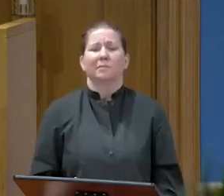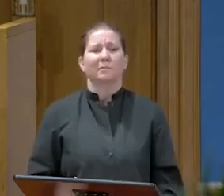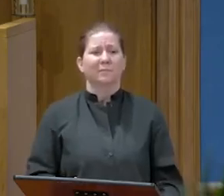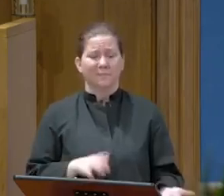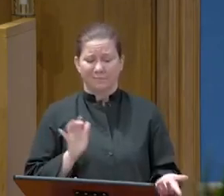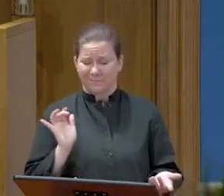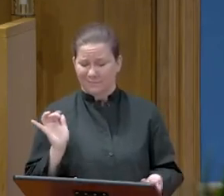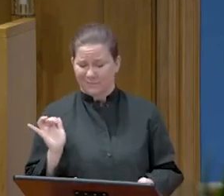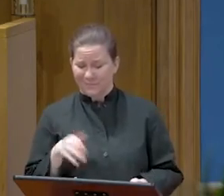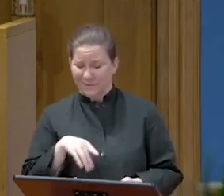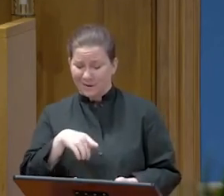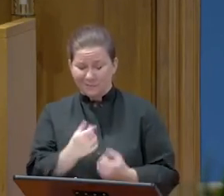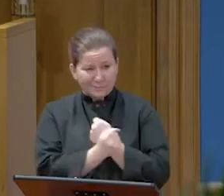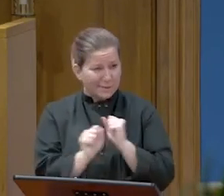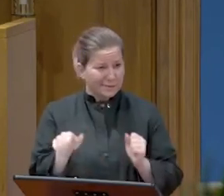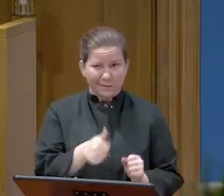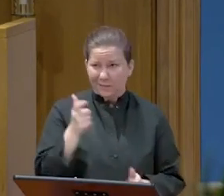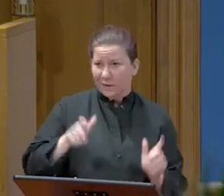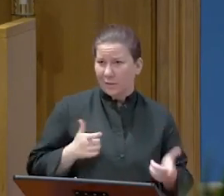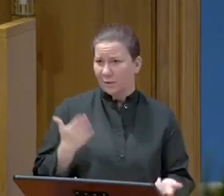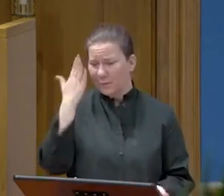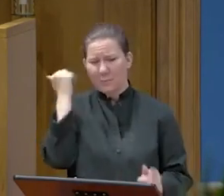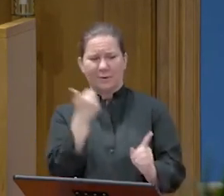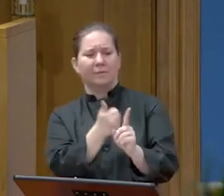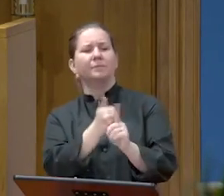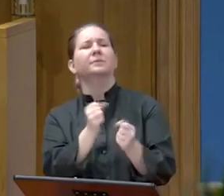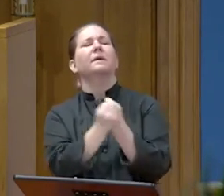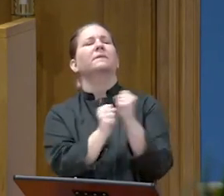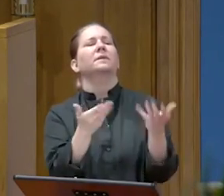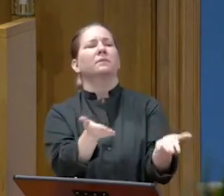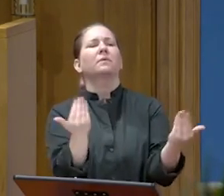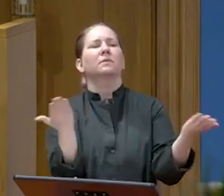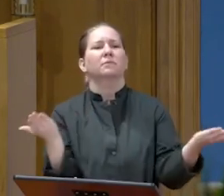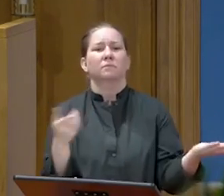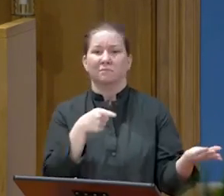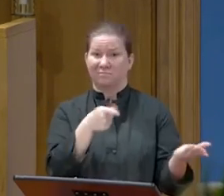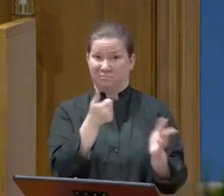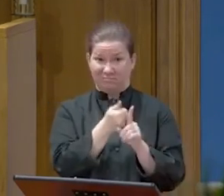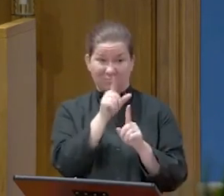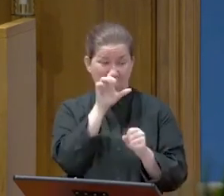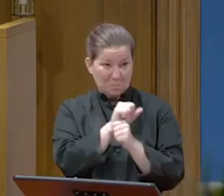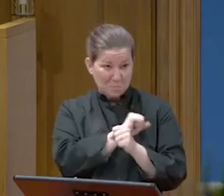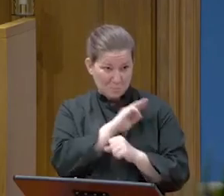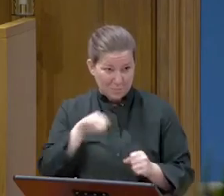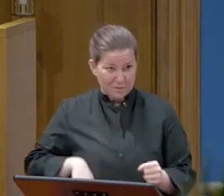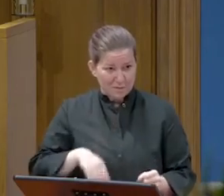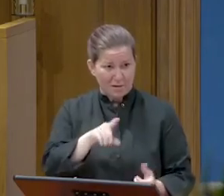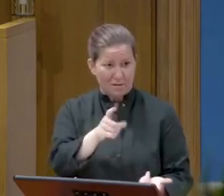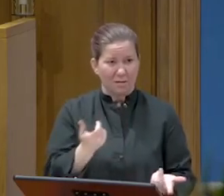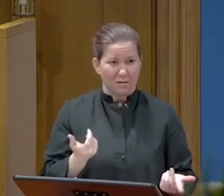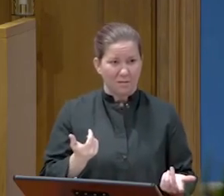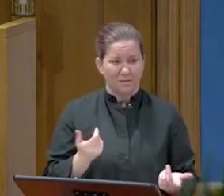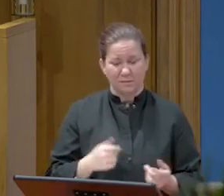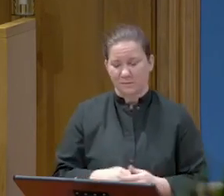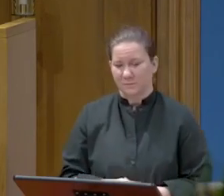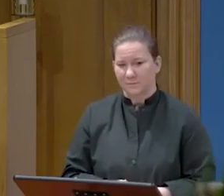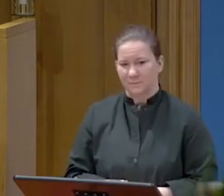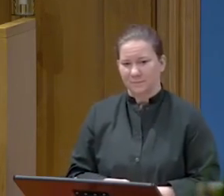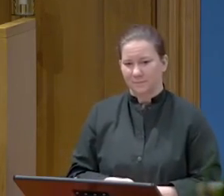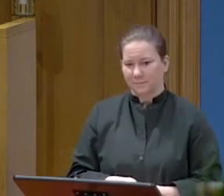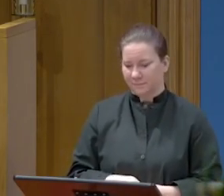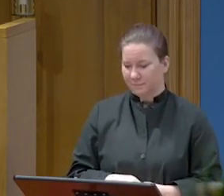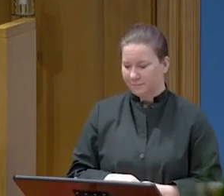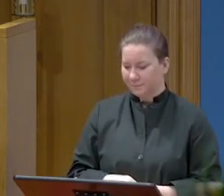He saved others. Let him save himself if he is the Messiah of God, the Chosen One.